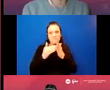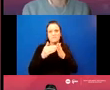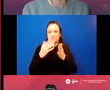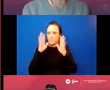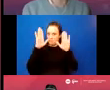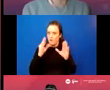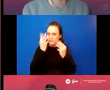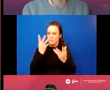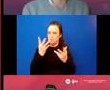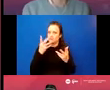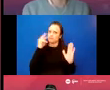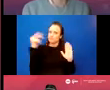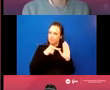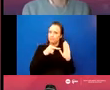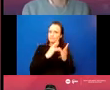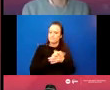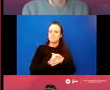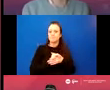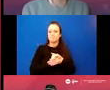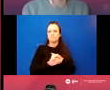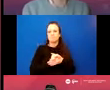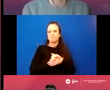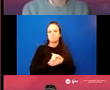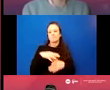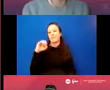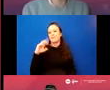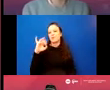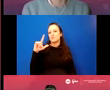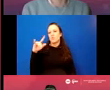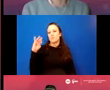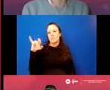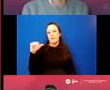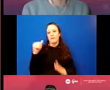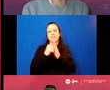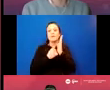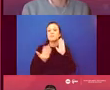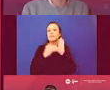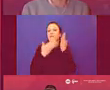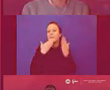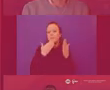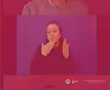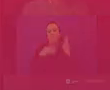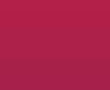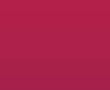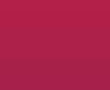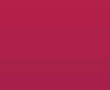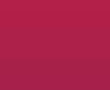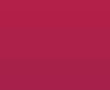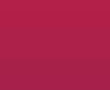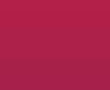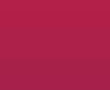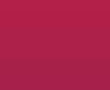information to get those, uh, or from our social media accounts. again, everyone, thank you. We hope you have a great evening. Um, take care.